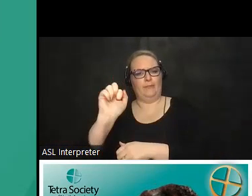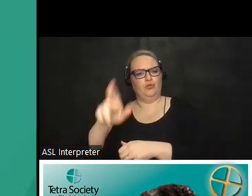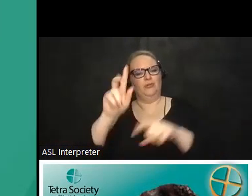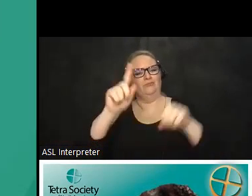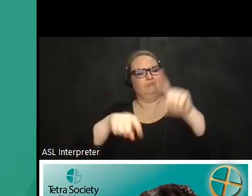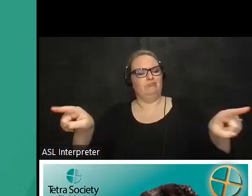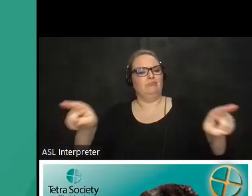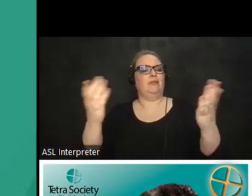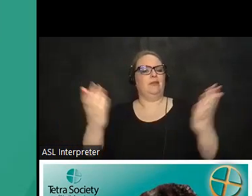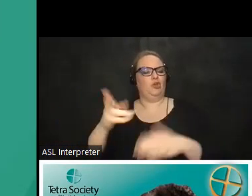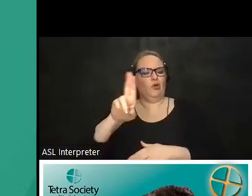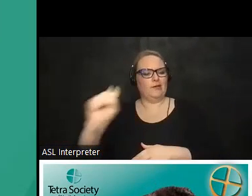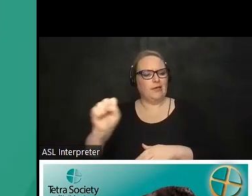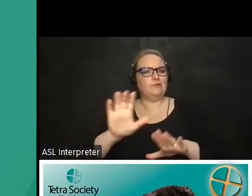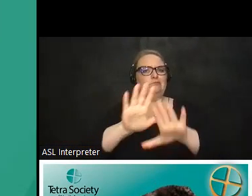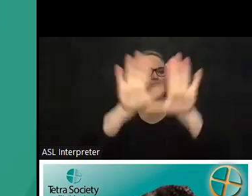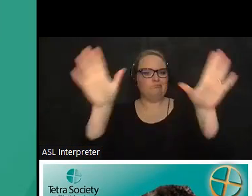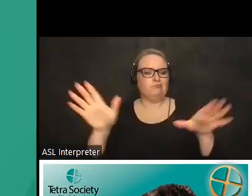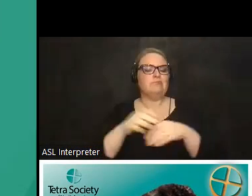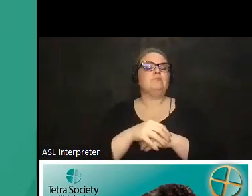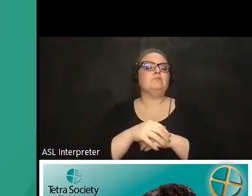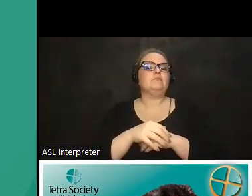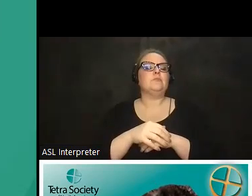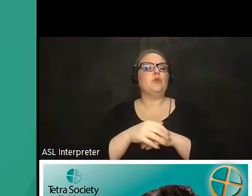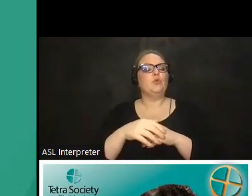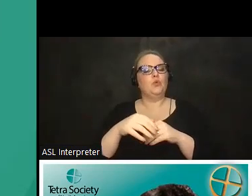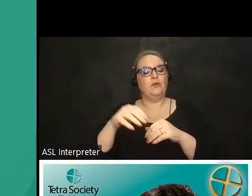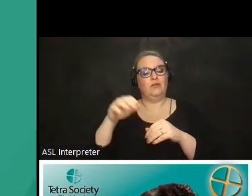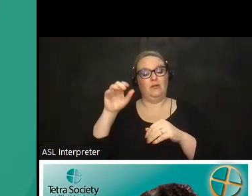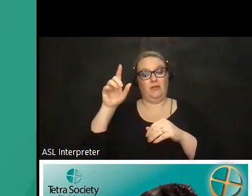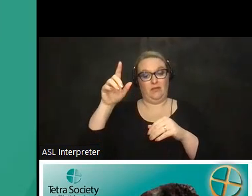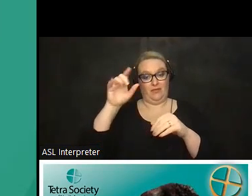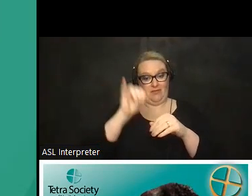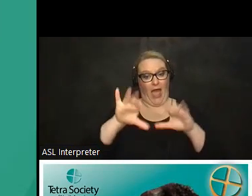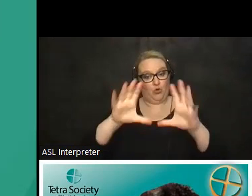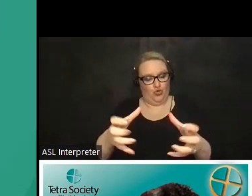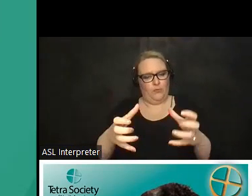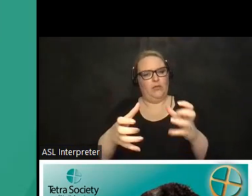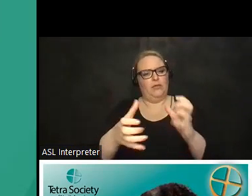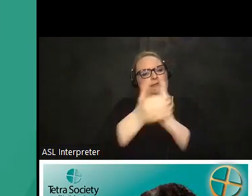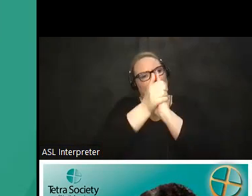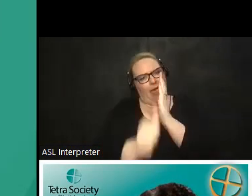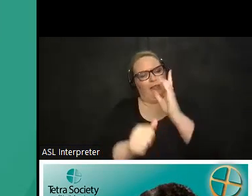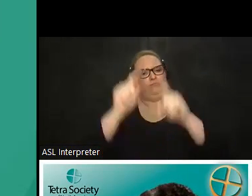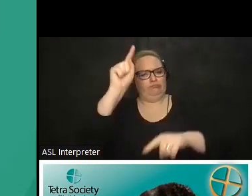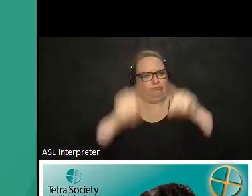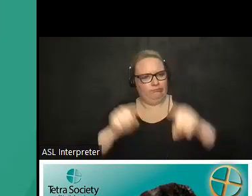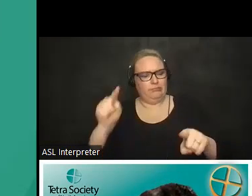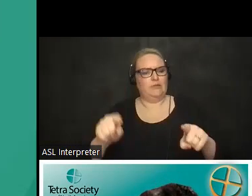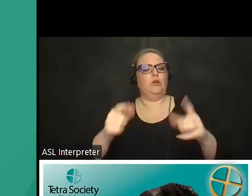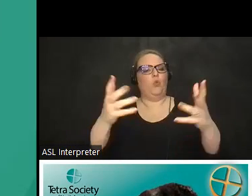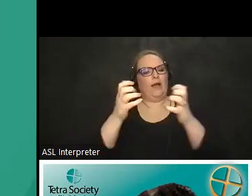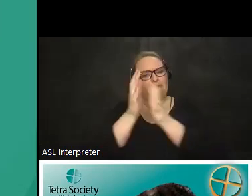the us um it is a gathering of diversely talented and hands-on people with a desire to do good things and champion